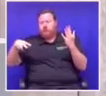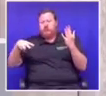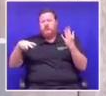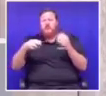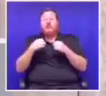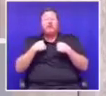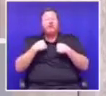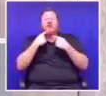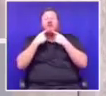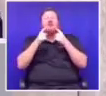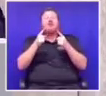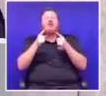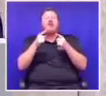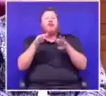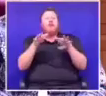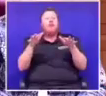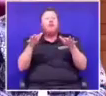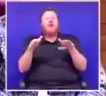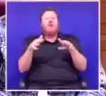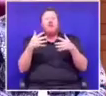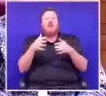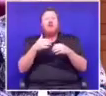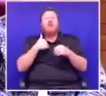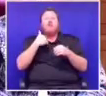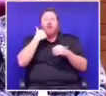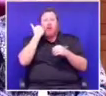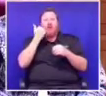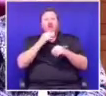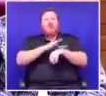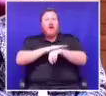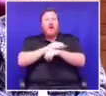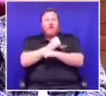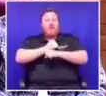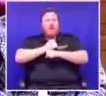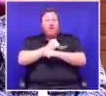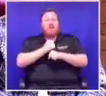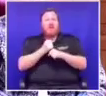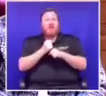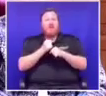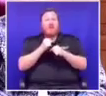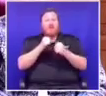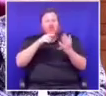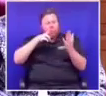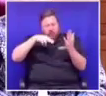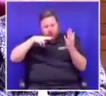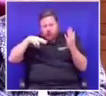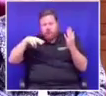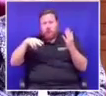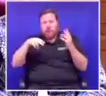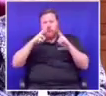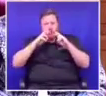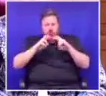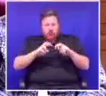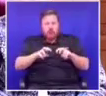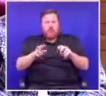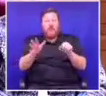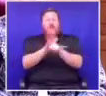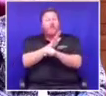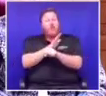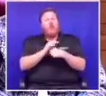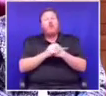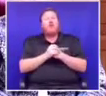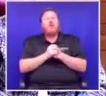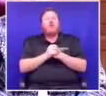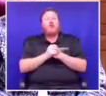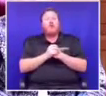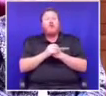said publicly that I'd like time and space to look at this, to examine all this, and be